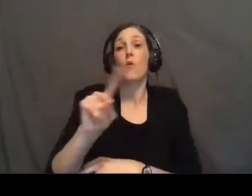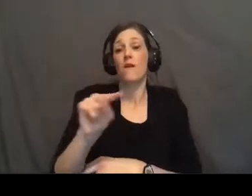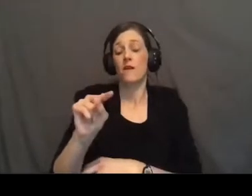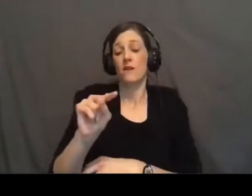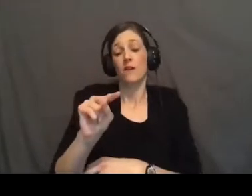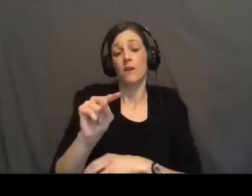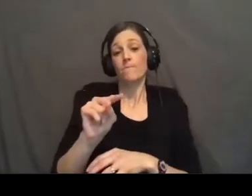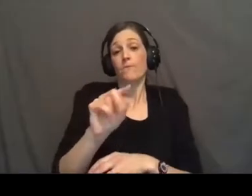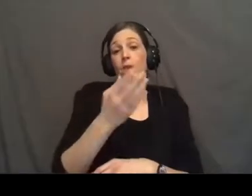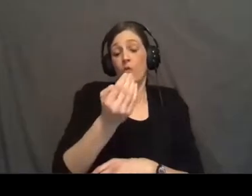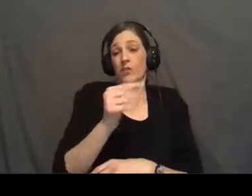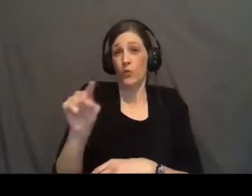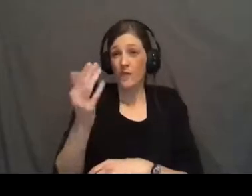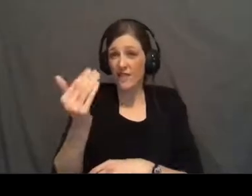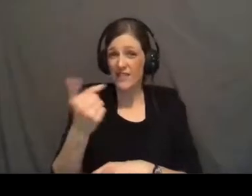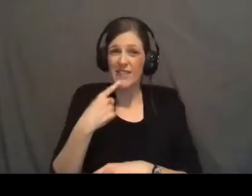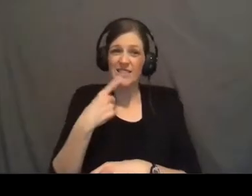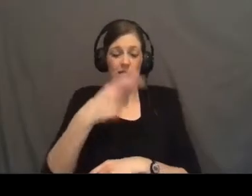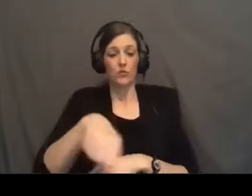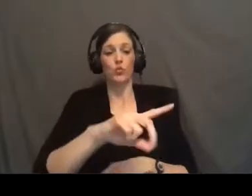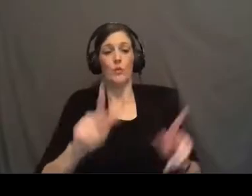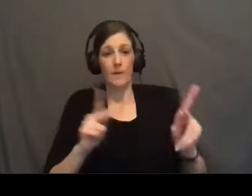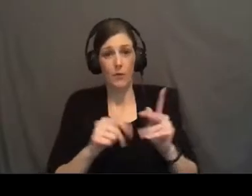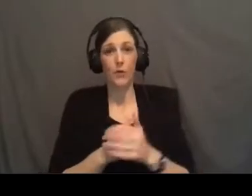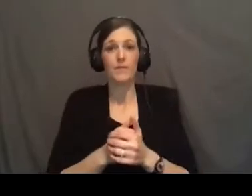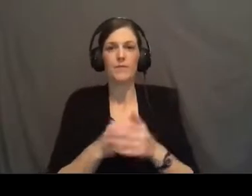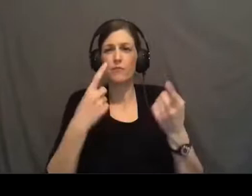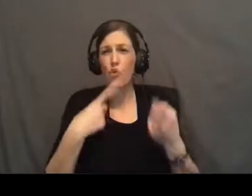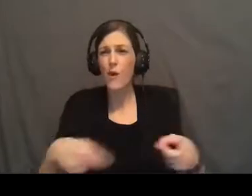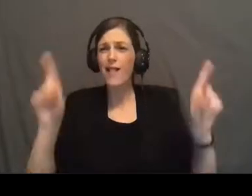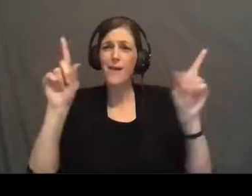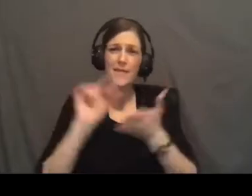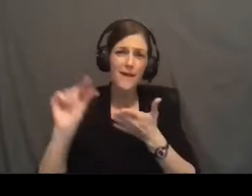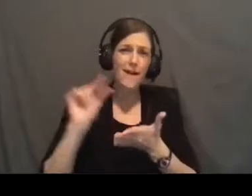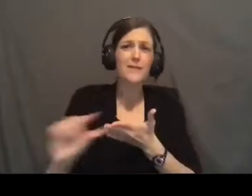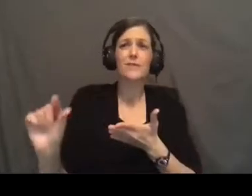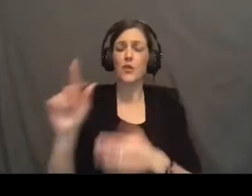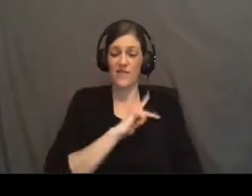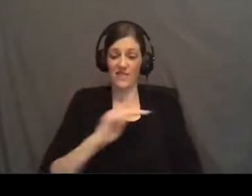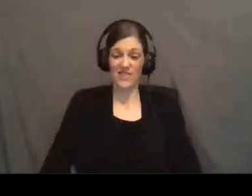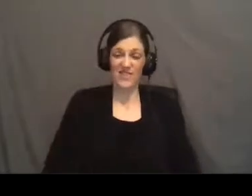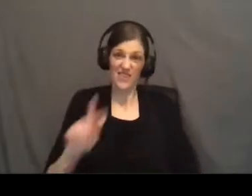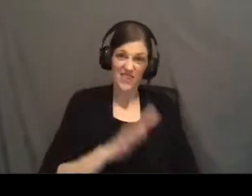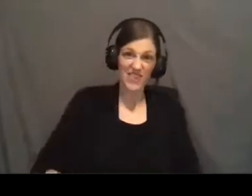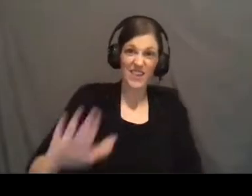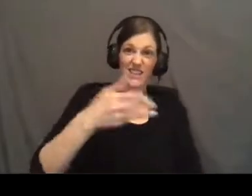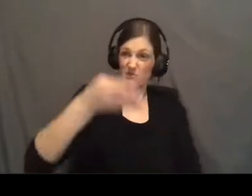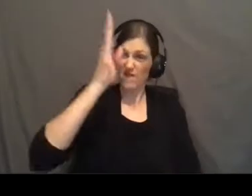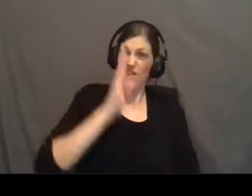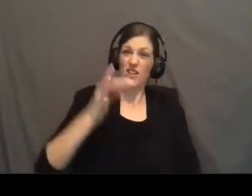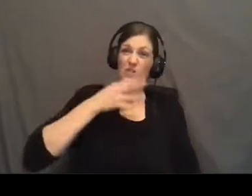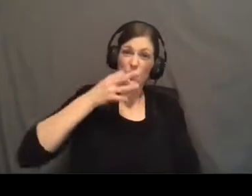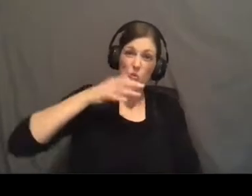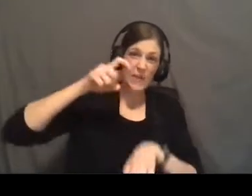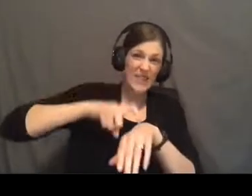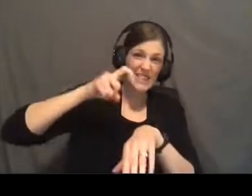He goes on, right, and He says to people, proclaiming the gospel, the kingdom of God is at hand. The time